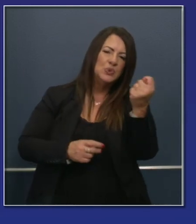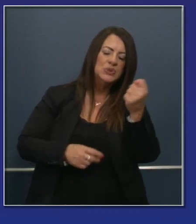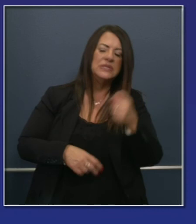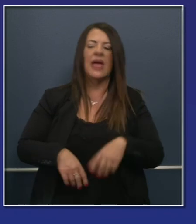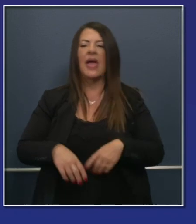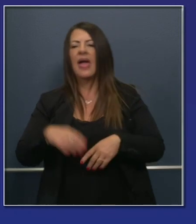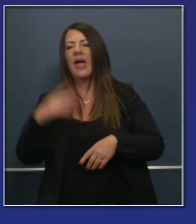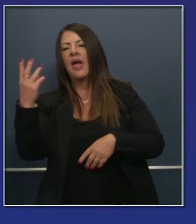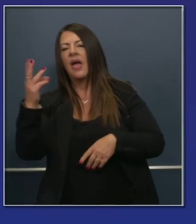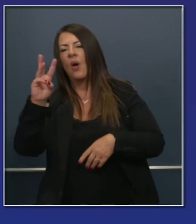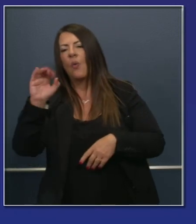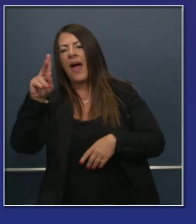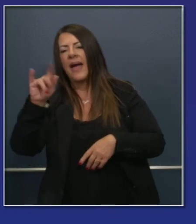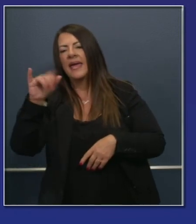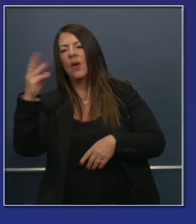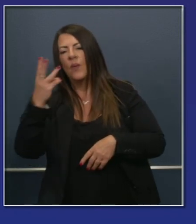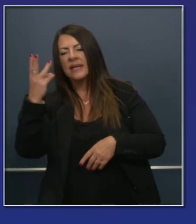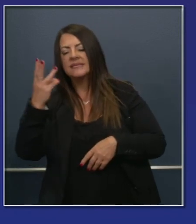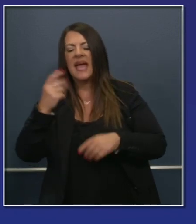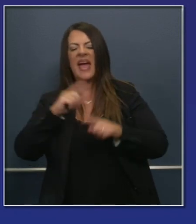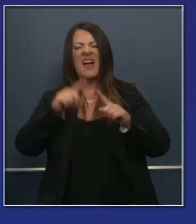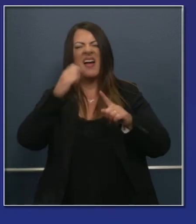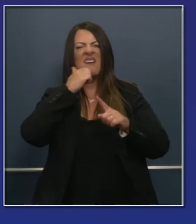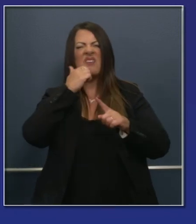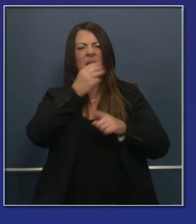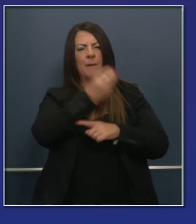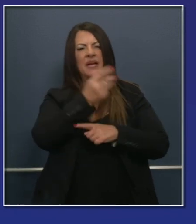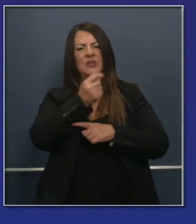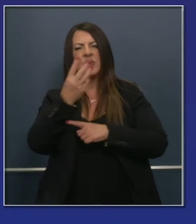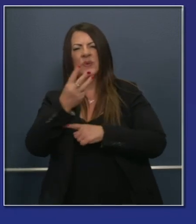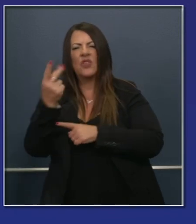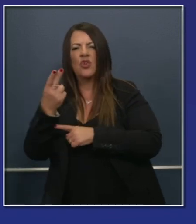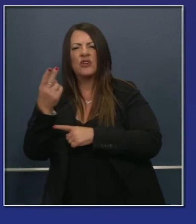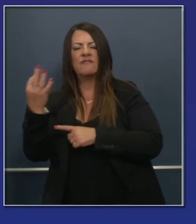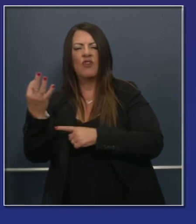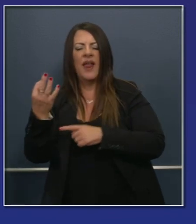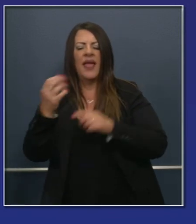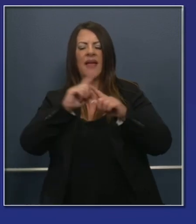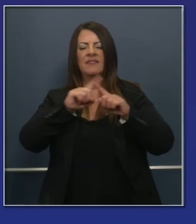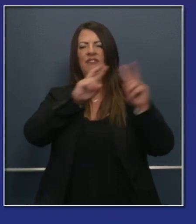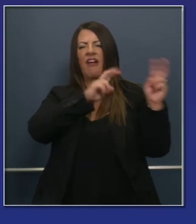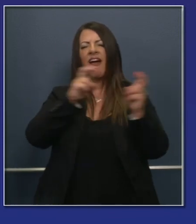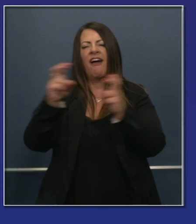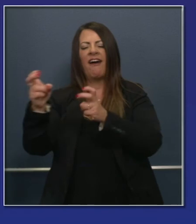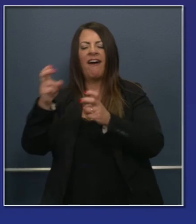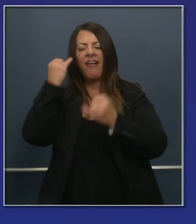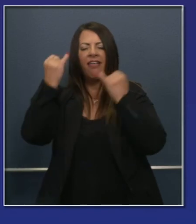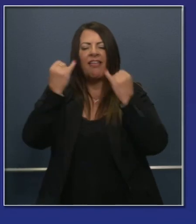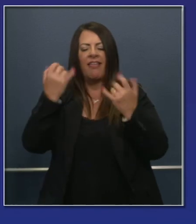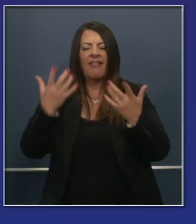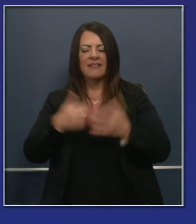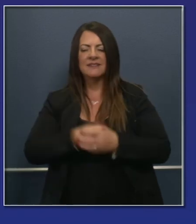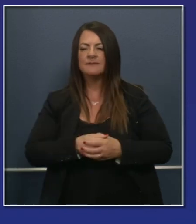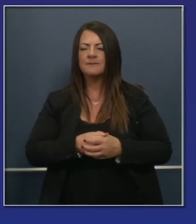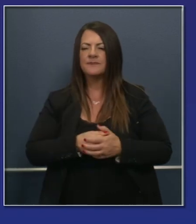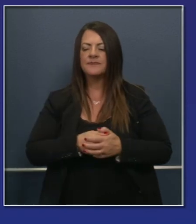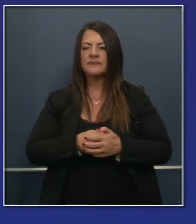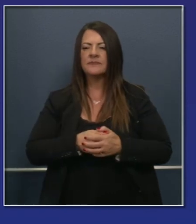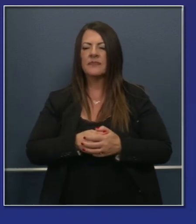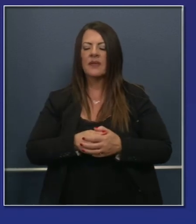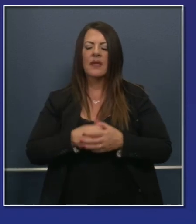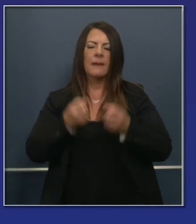trips and wacky Wednesdays with silly dress options and crazy hair days for online meetings with prizes from local